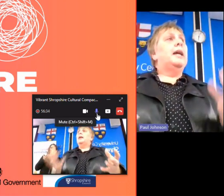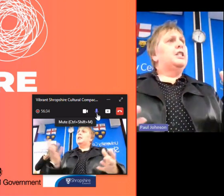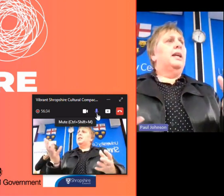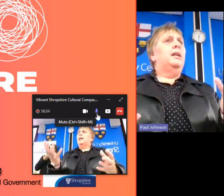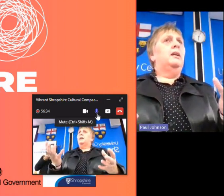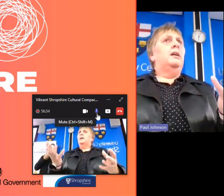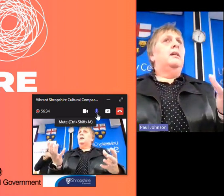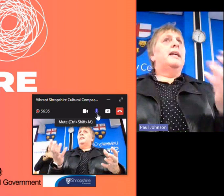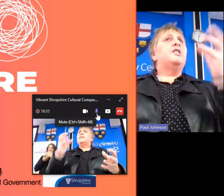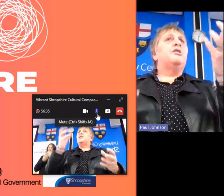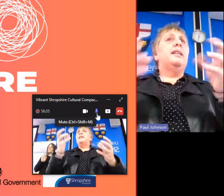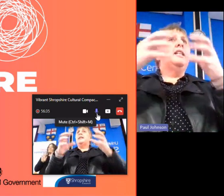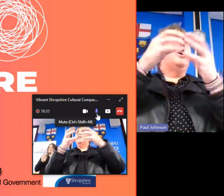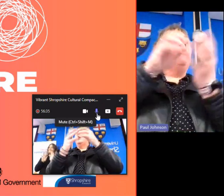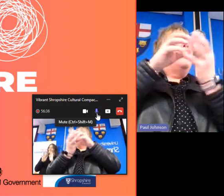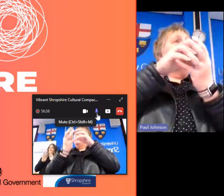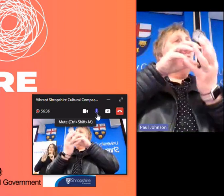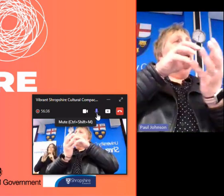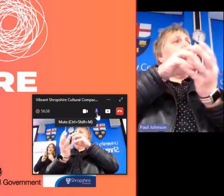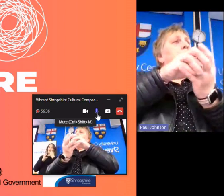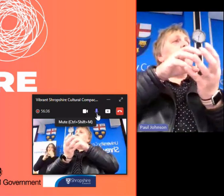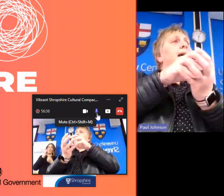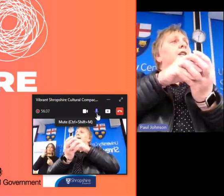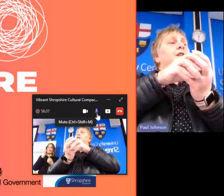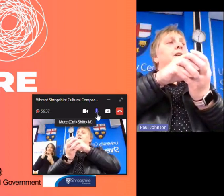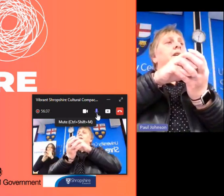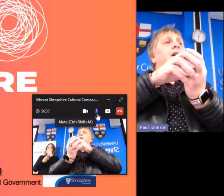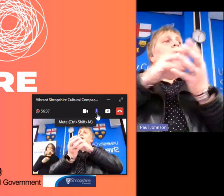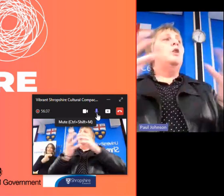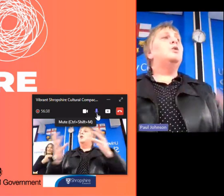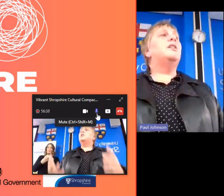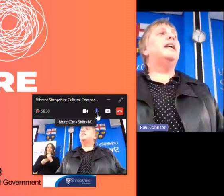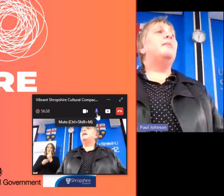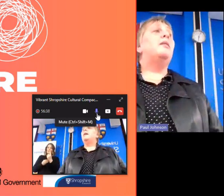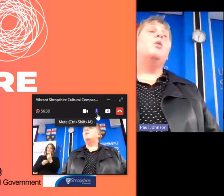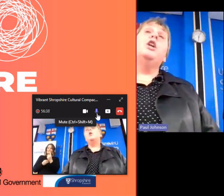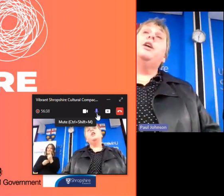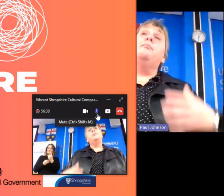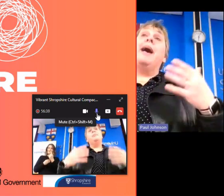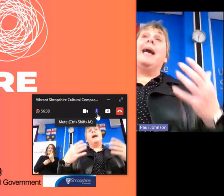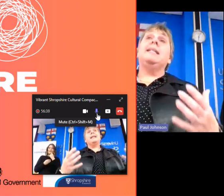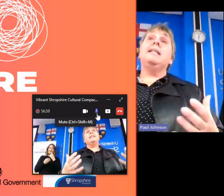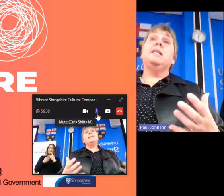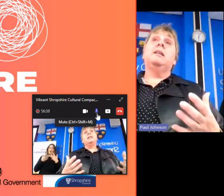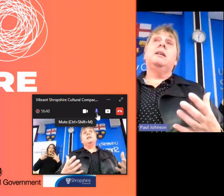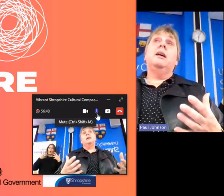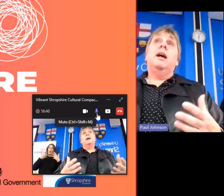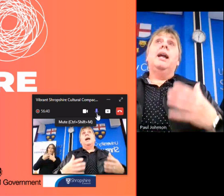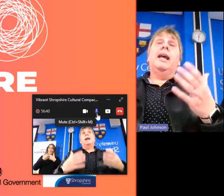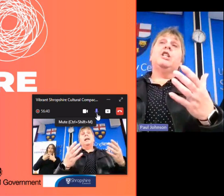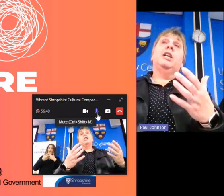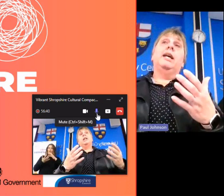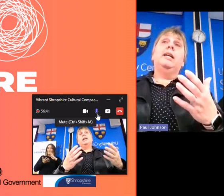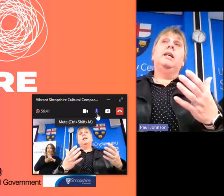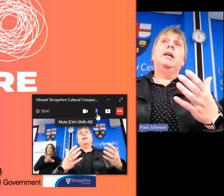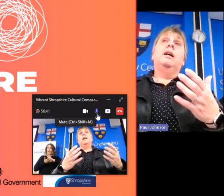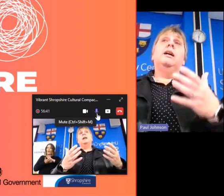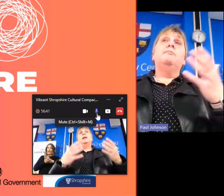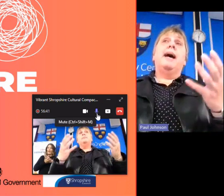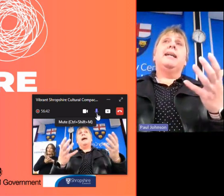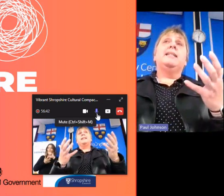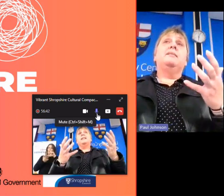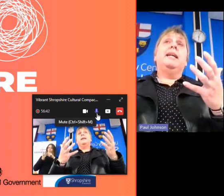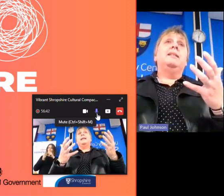but actually that's three things that are all in one little section i also think about the word compacted and actually